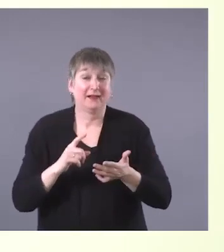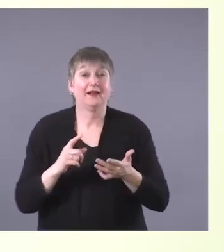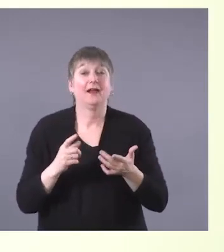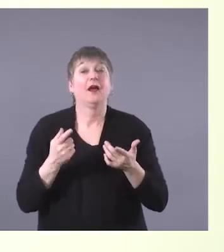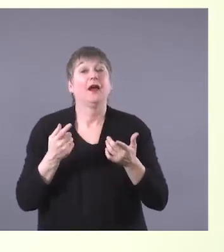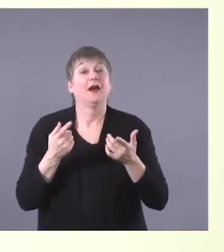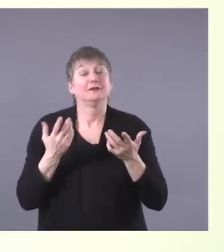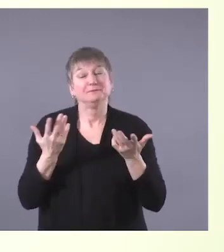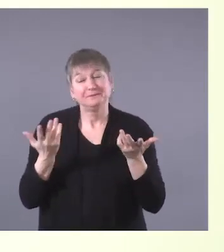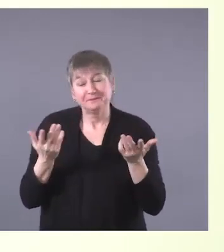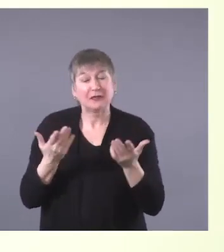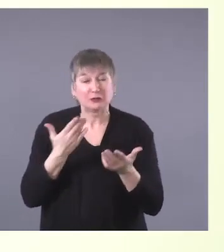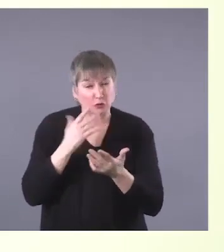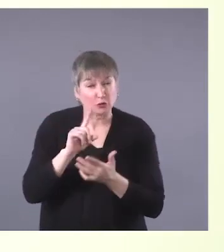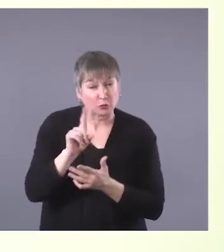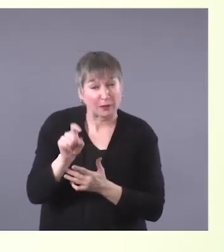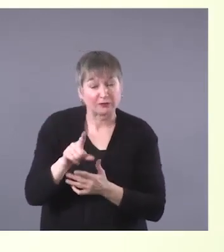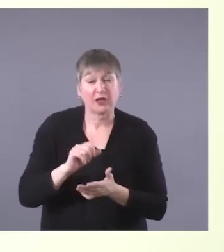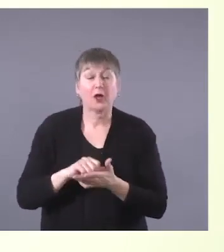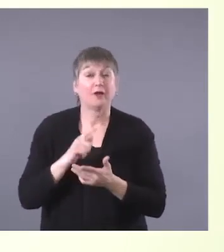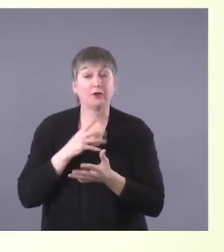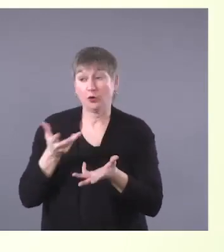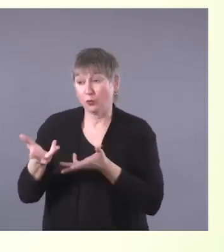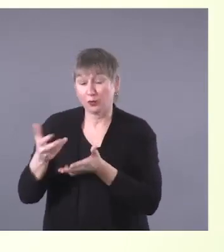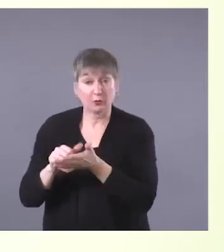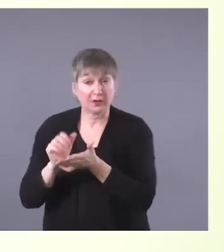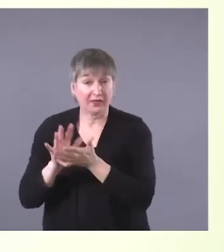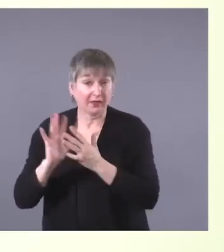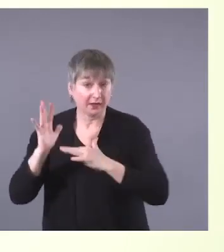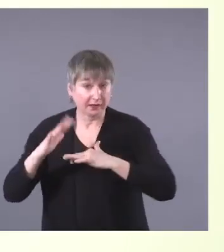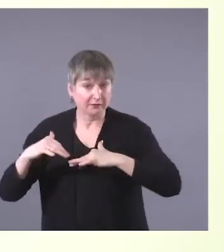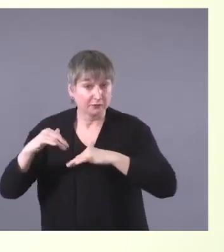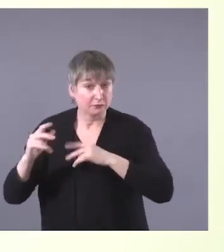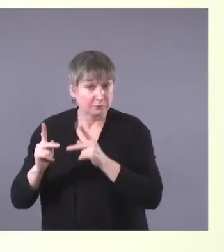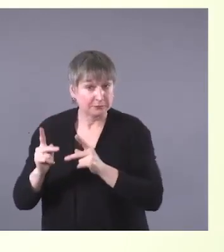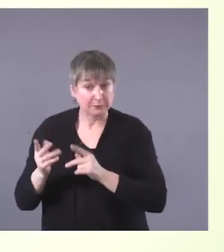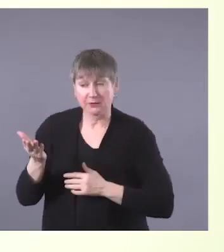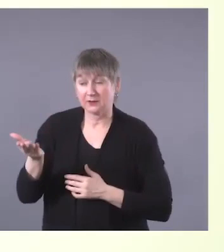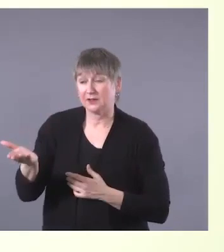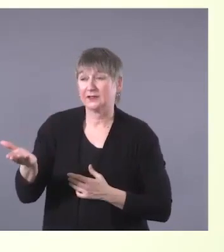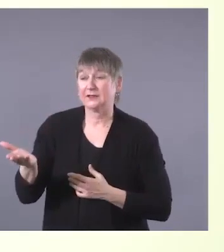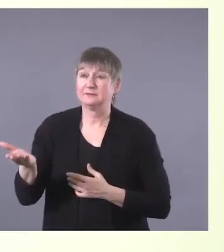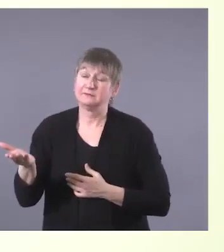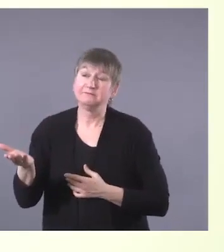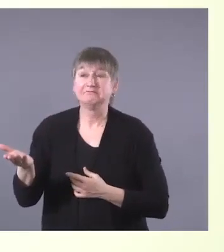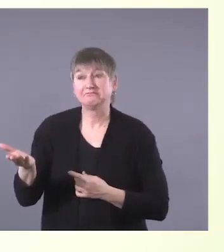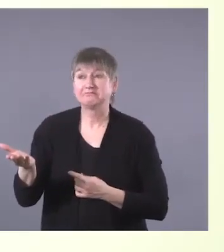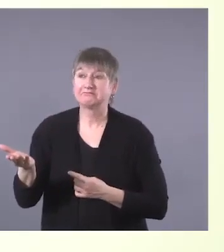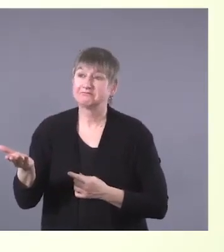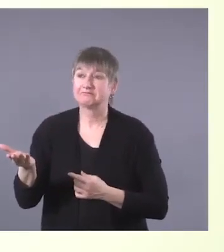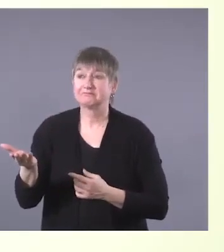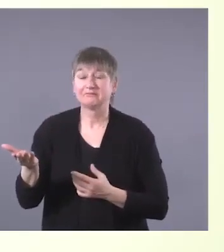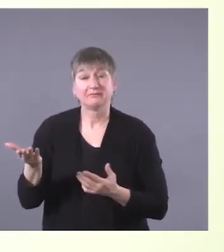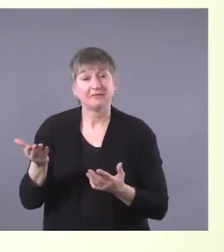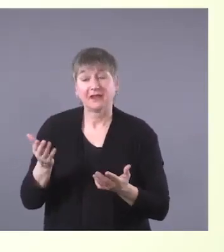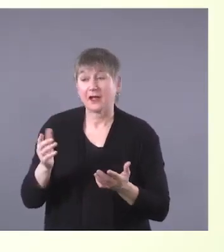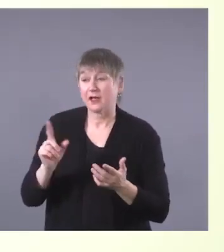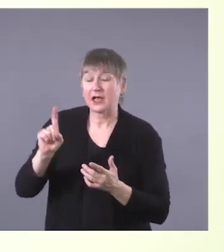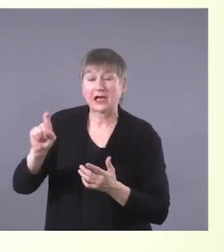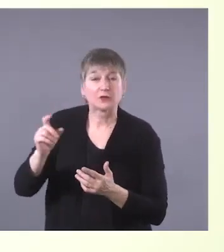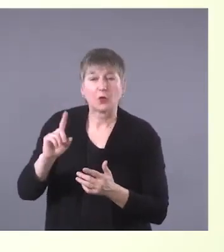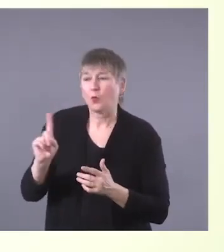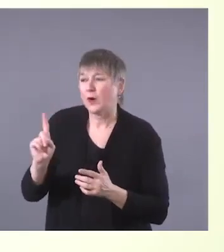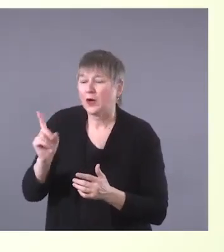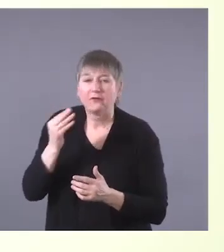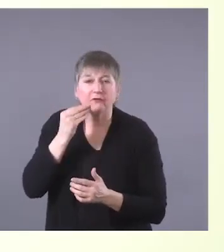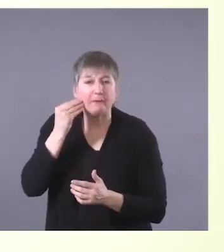working with Indigenous people, it's a good question to ask where you're from. So